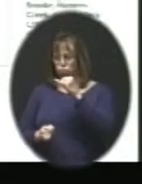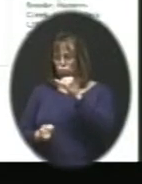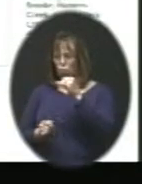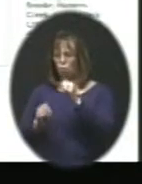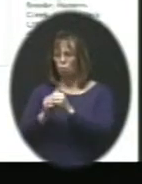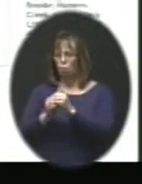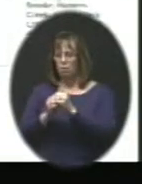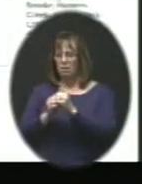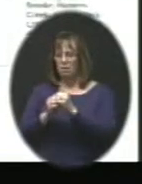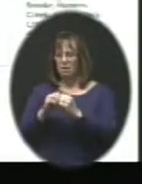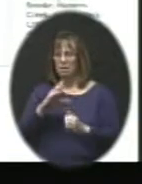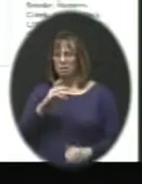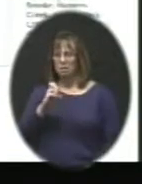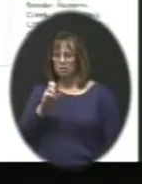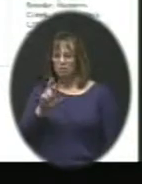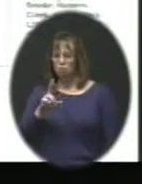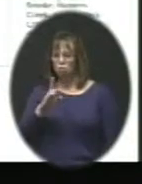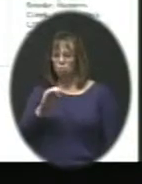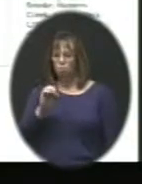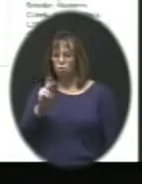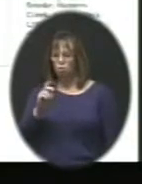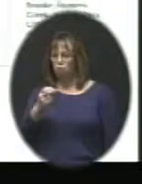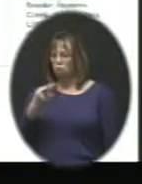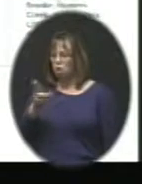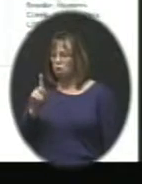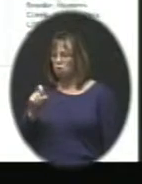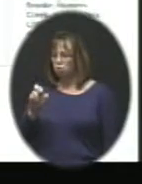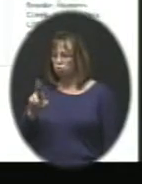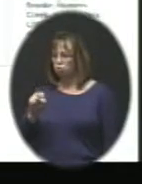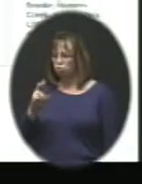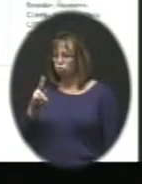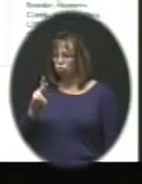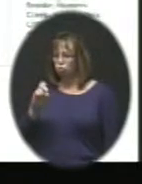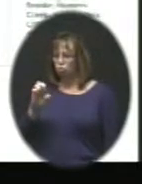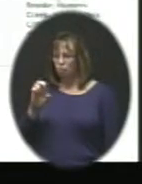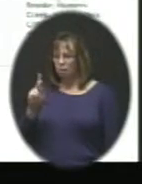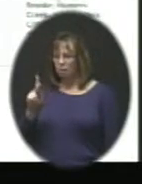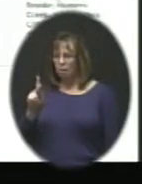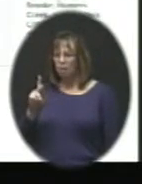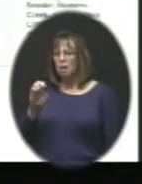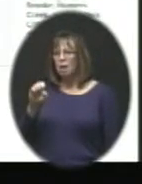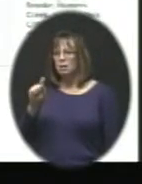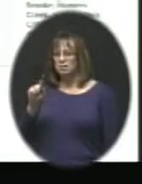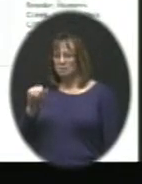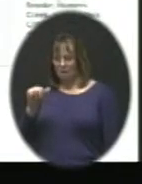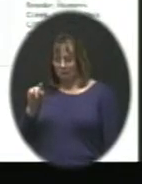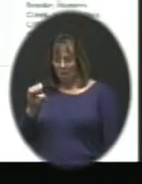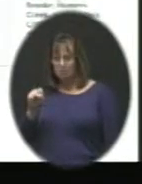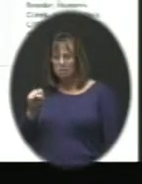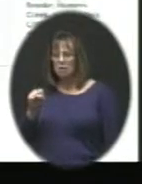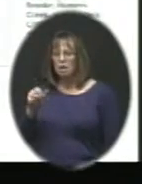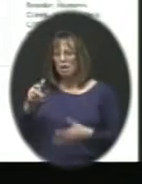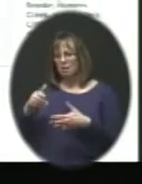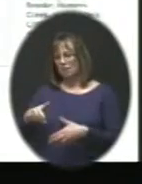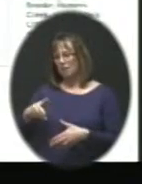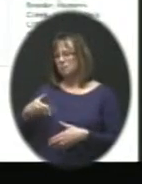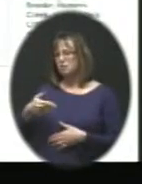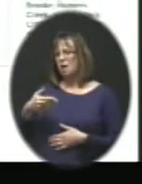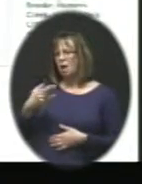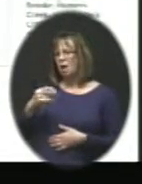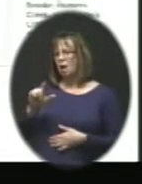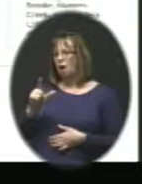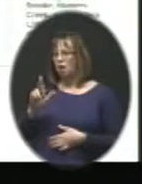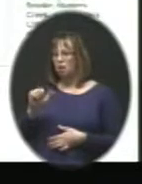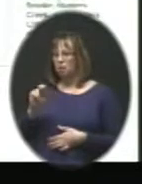up Cedarbrook, Hunters Creek, Hunters Creek Estates. And it leaves Hunters Creek Highlands in the Ravenwood attendance